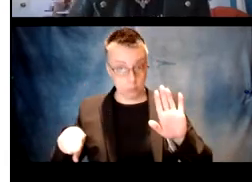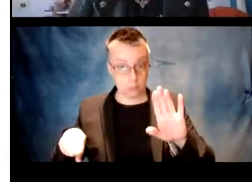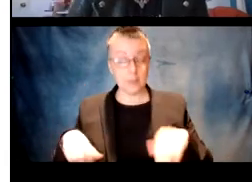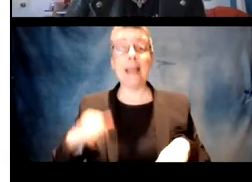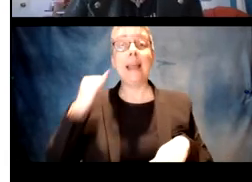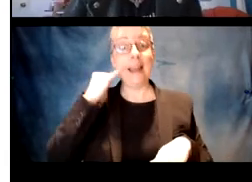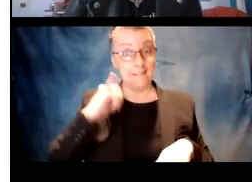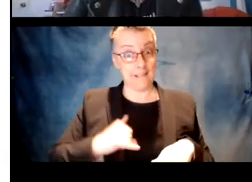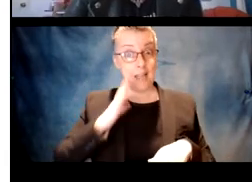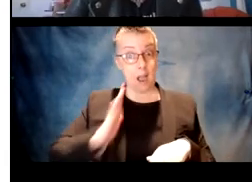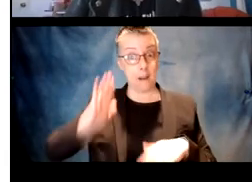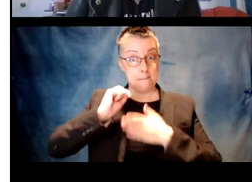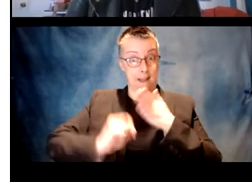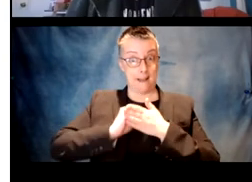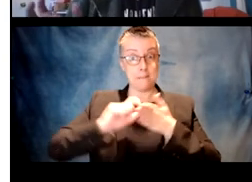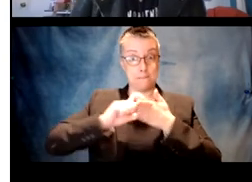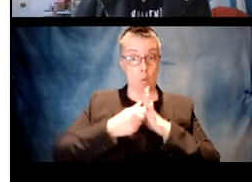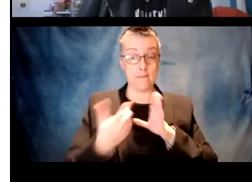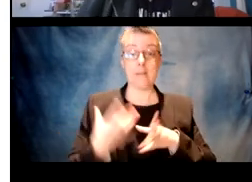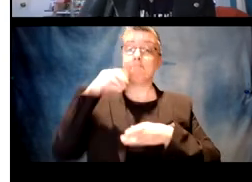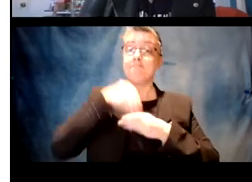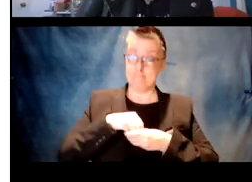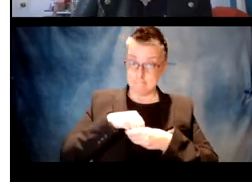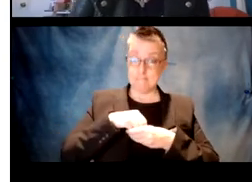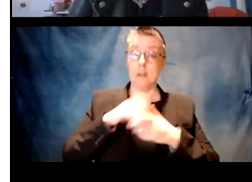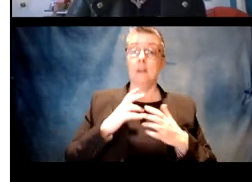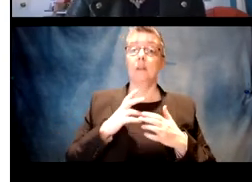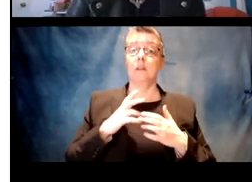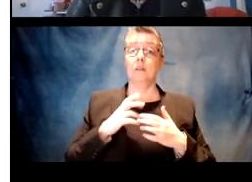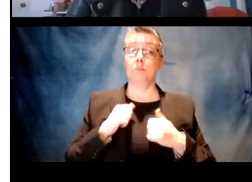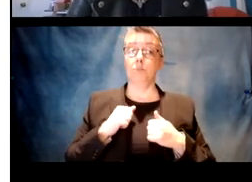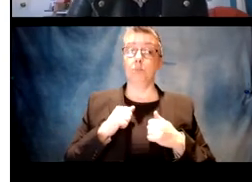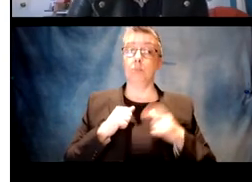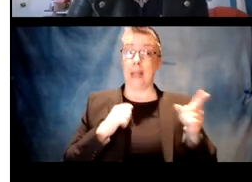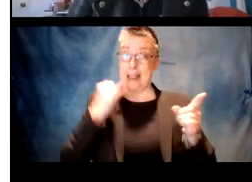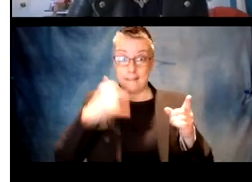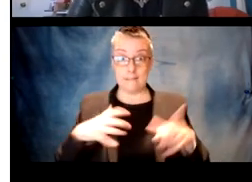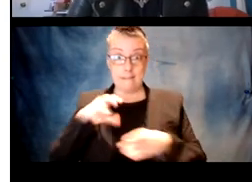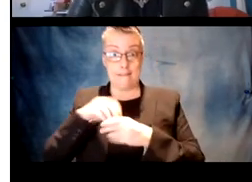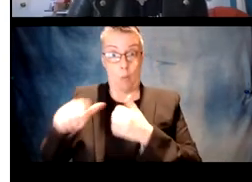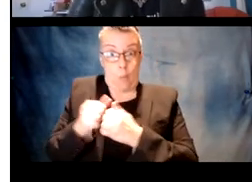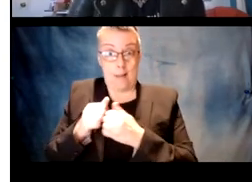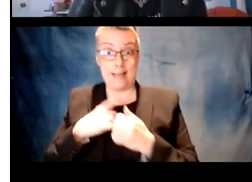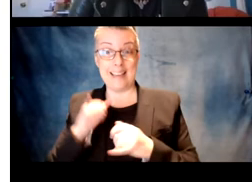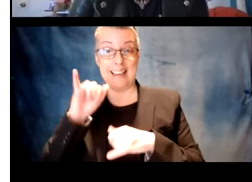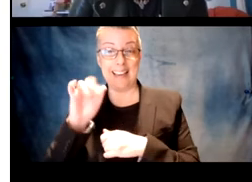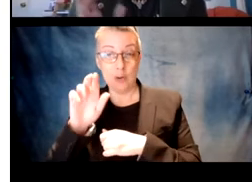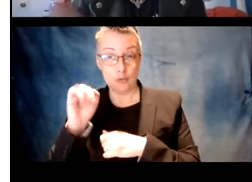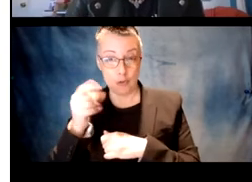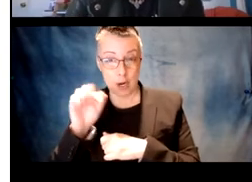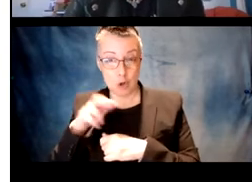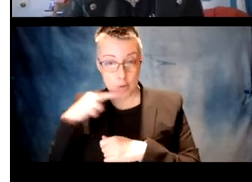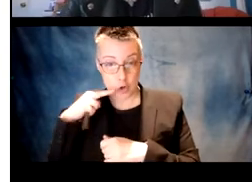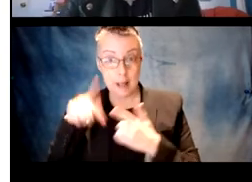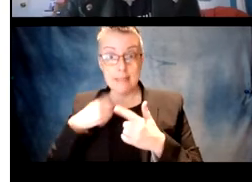to every verb. So if they have encoded the past tense morpheme as correctly co-occurring